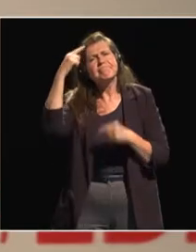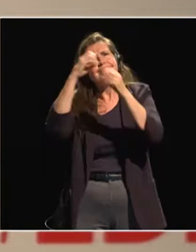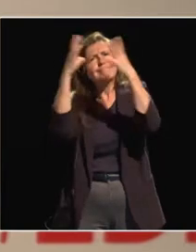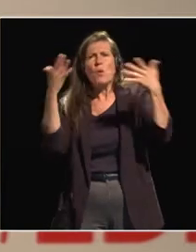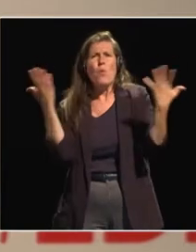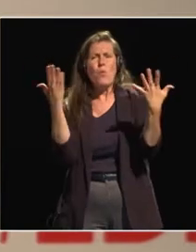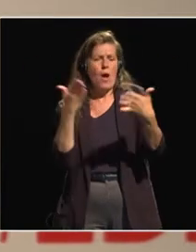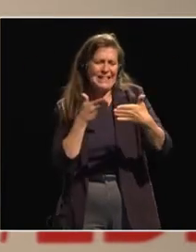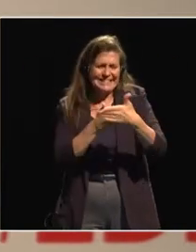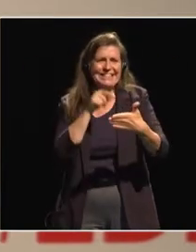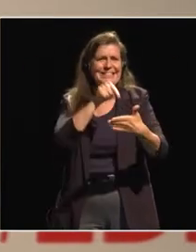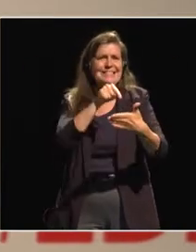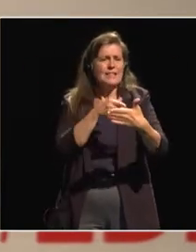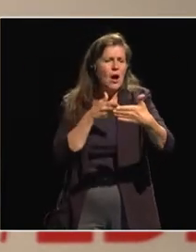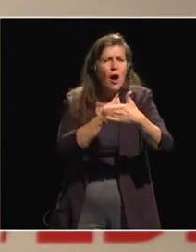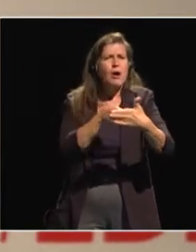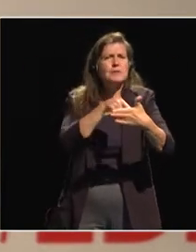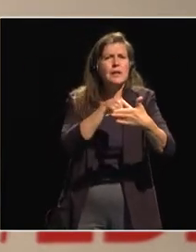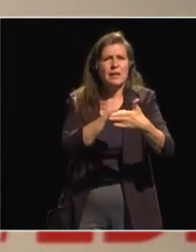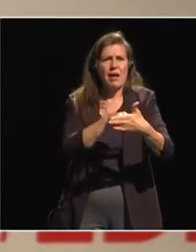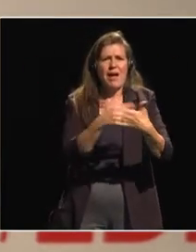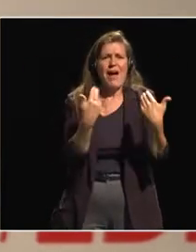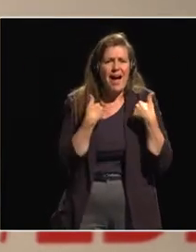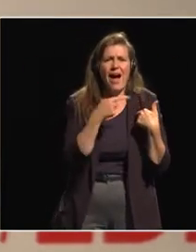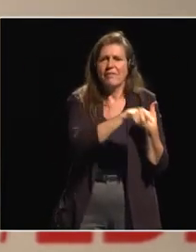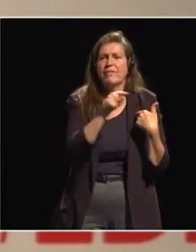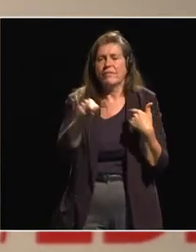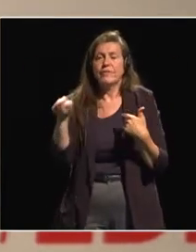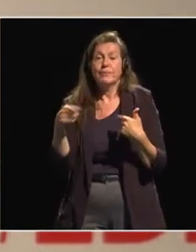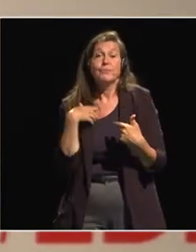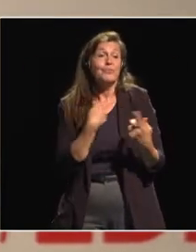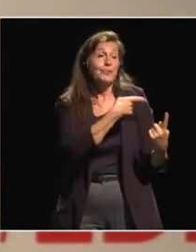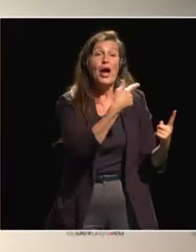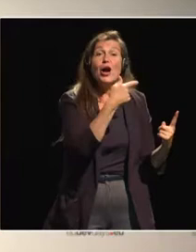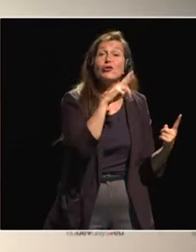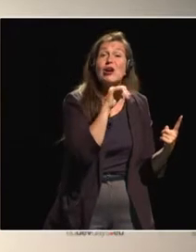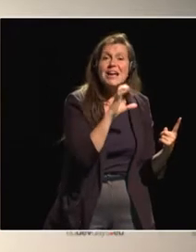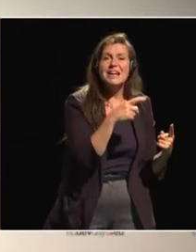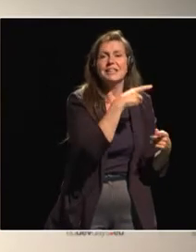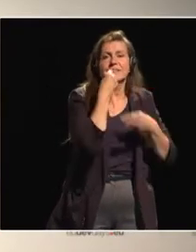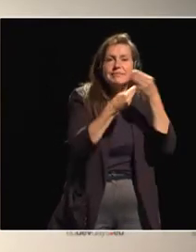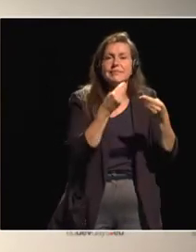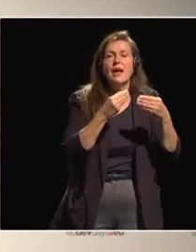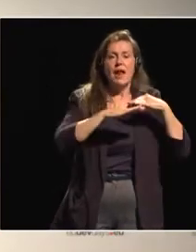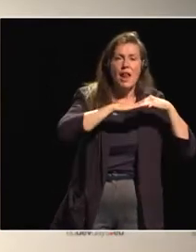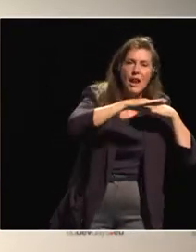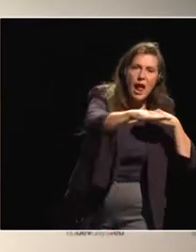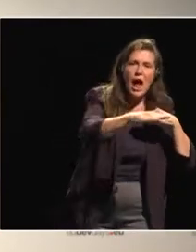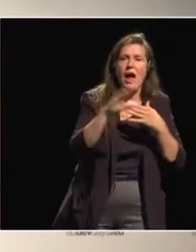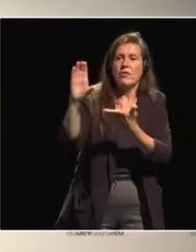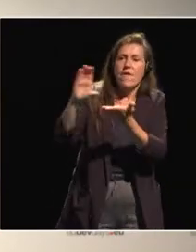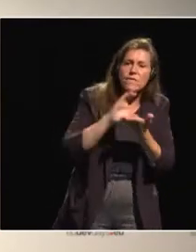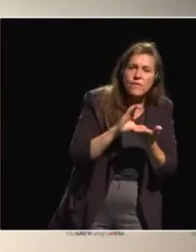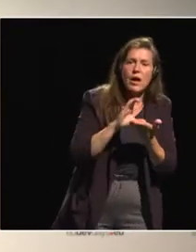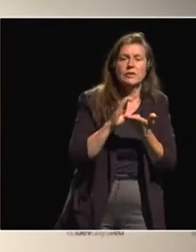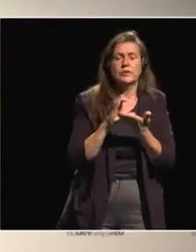in place? We've just heard from Grace about land, access to land, access to funding, how difficult it